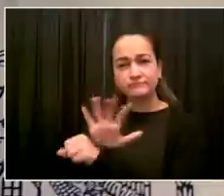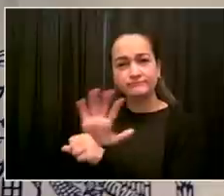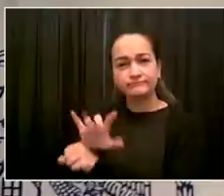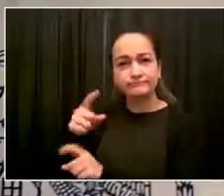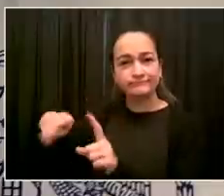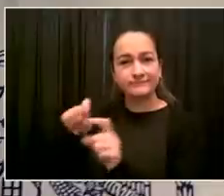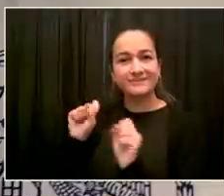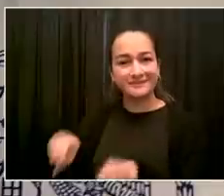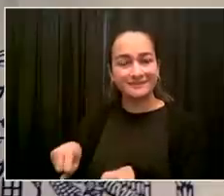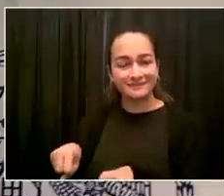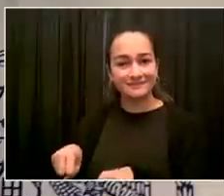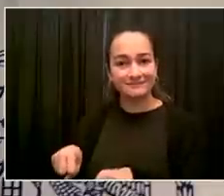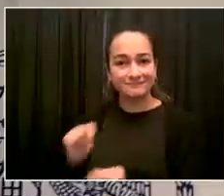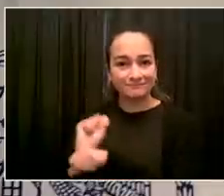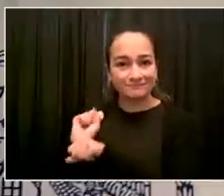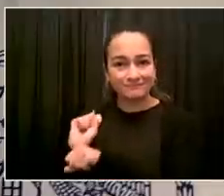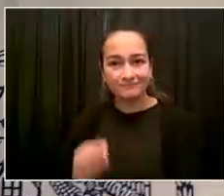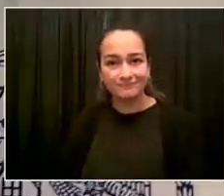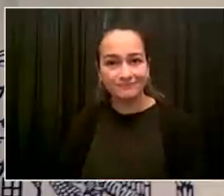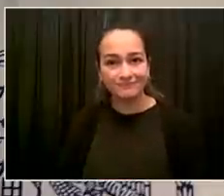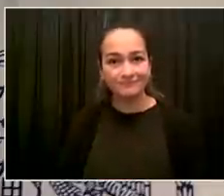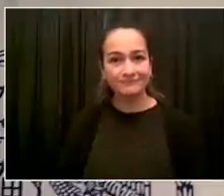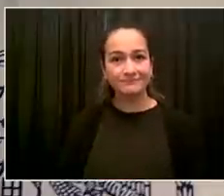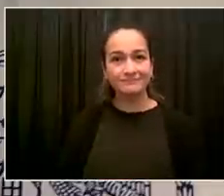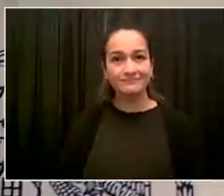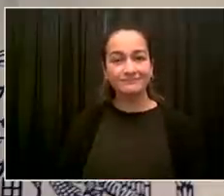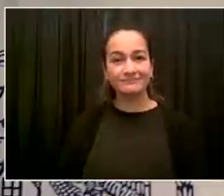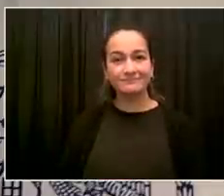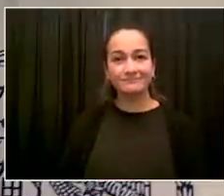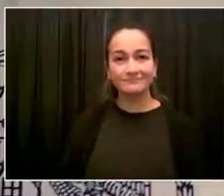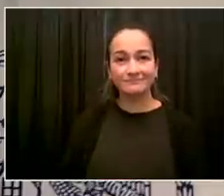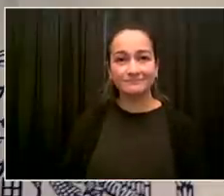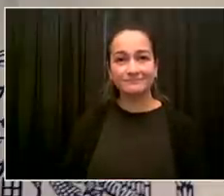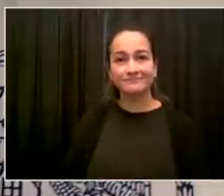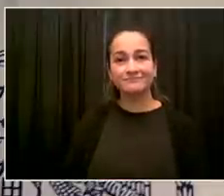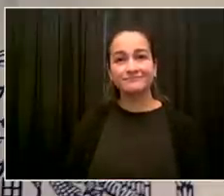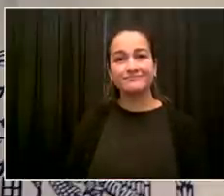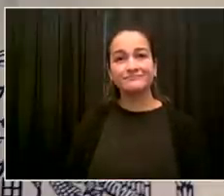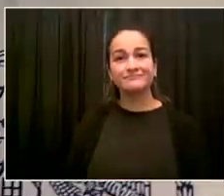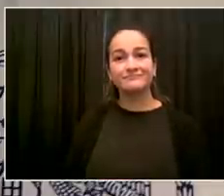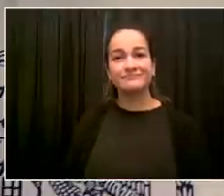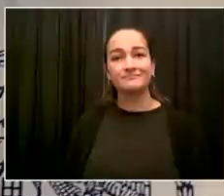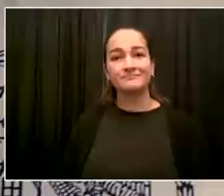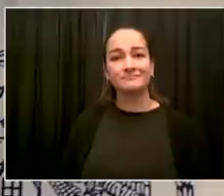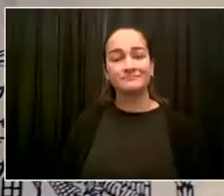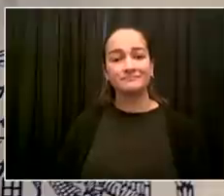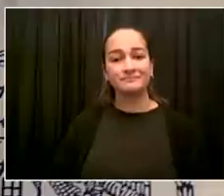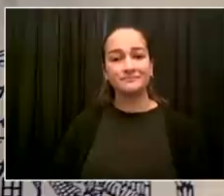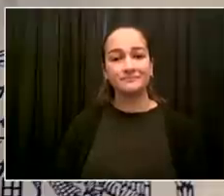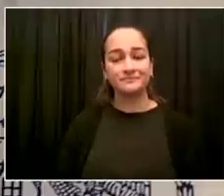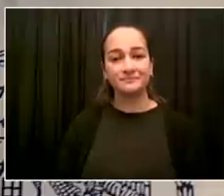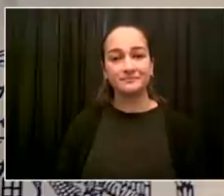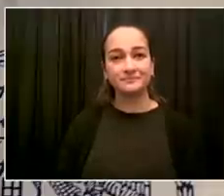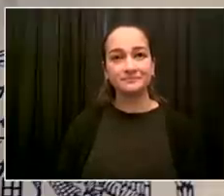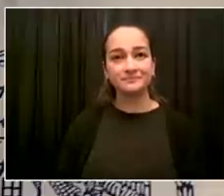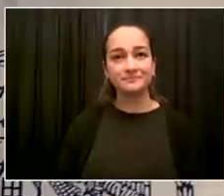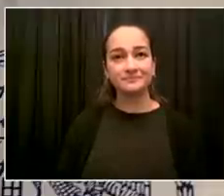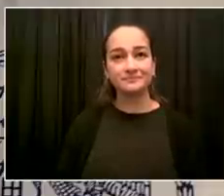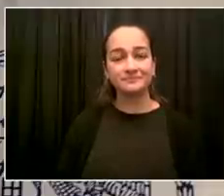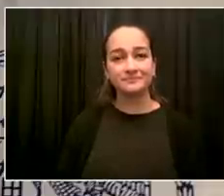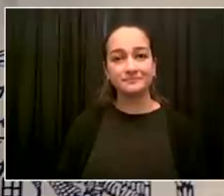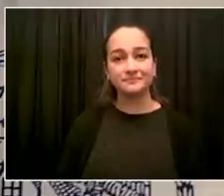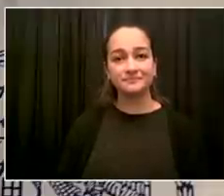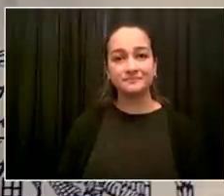these leaders were lacking a huge amount of personnel at the height of COVID because so many people are out with COVID. And they still kept